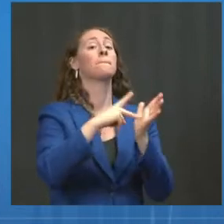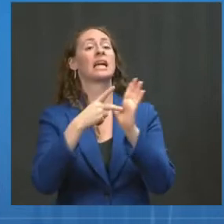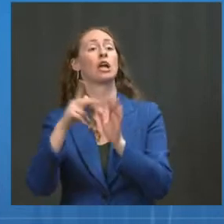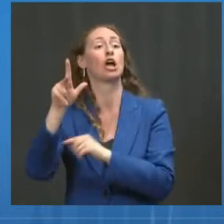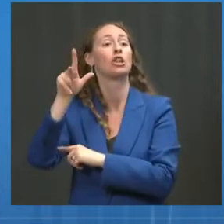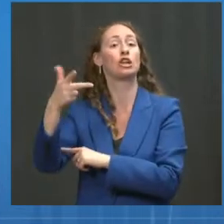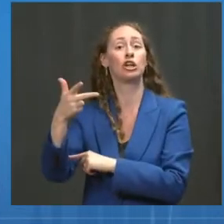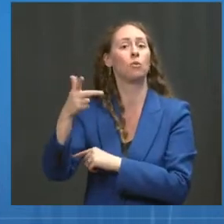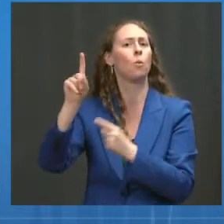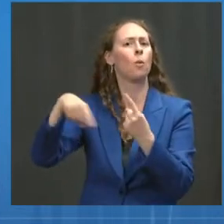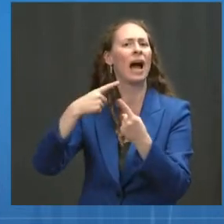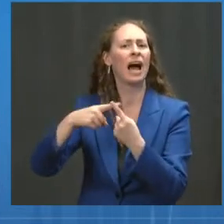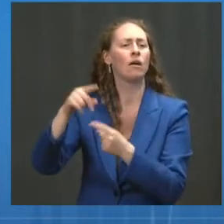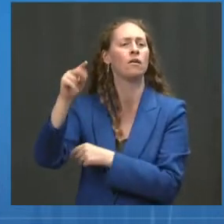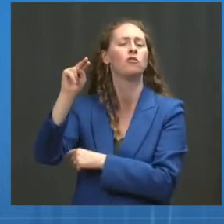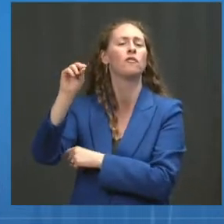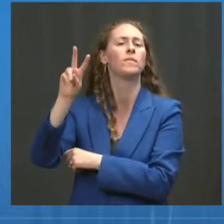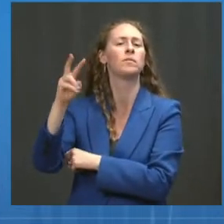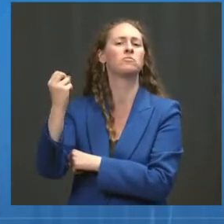12th, and so on.